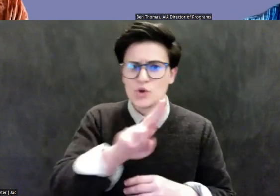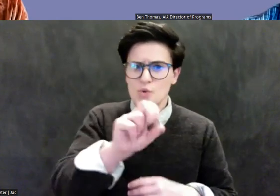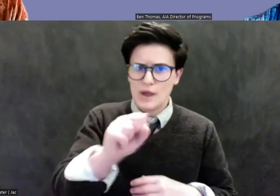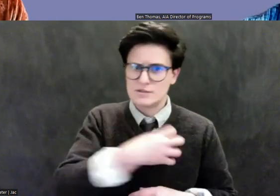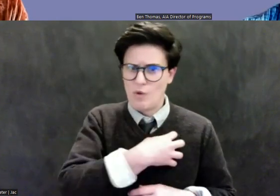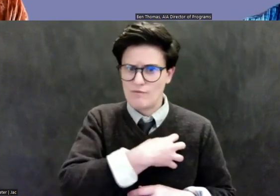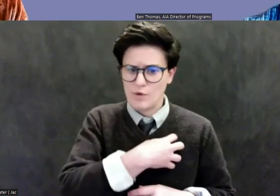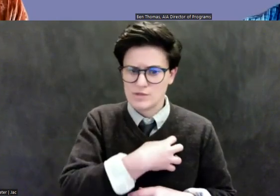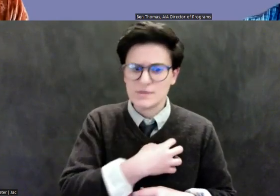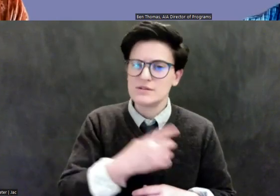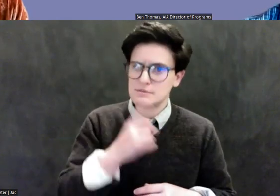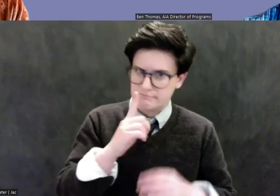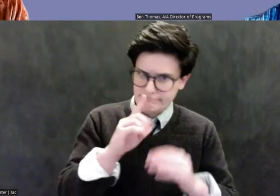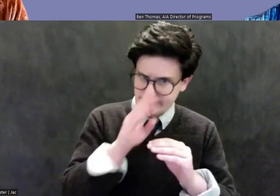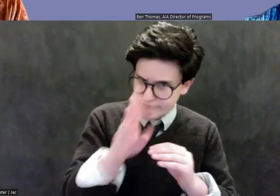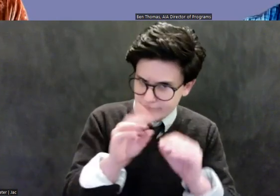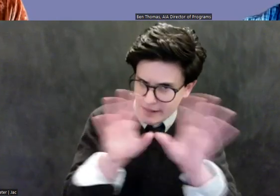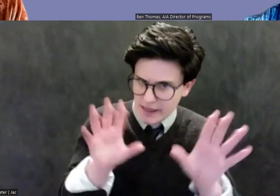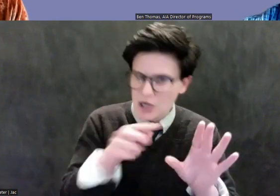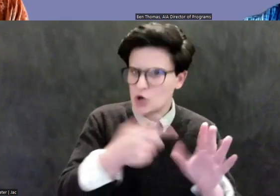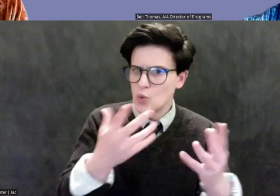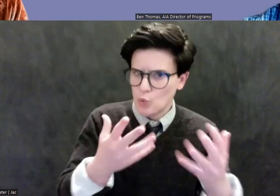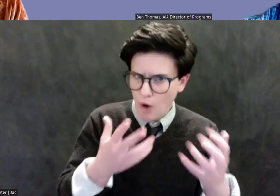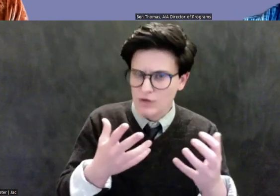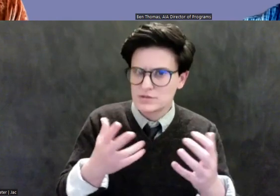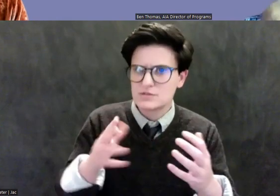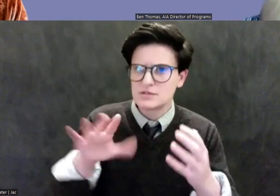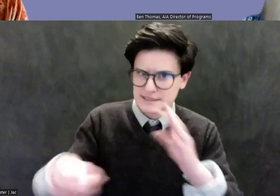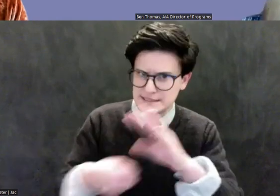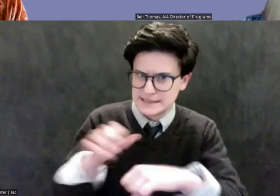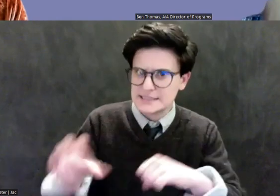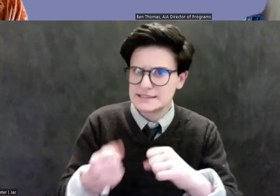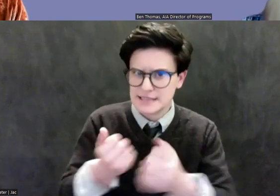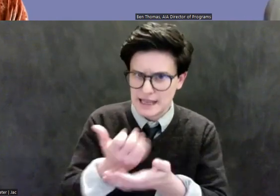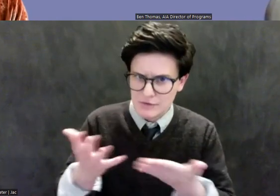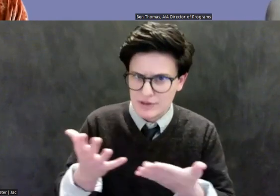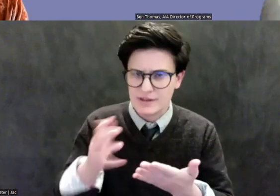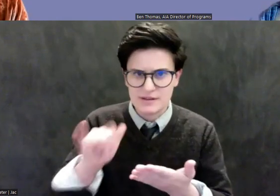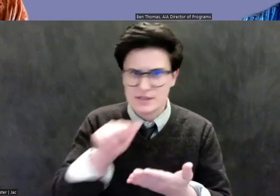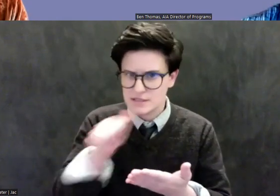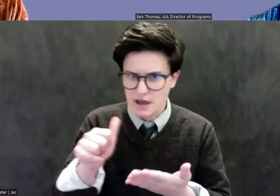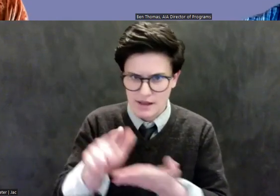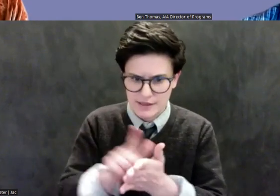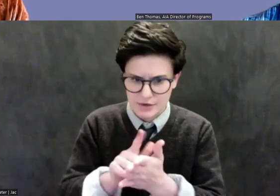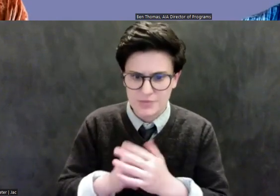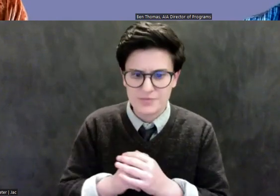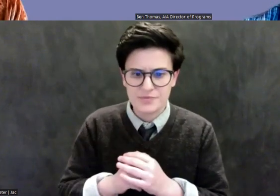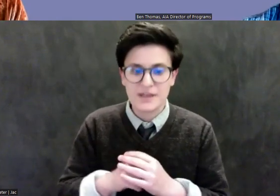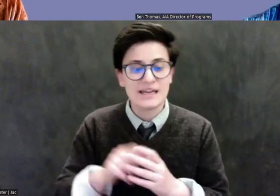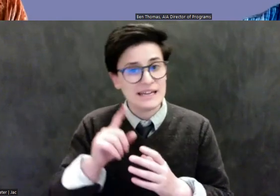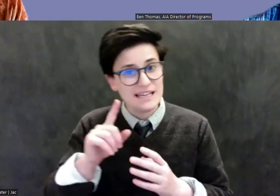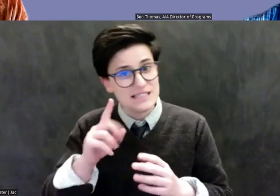that its recovery was a priority. Now that said, there were difficulties. Again, it was in the United Kingdom. Um,